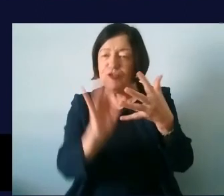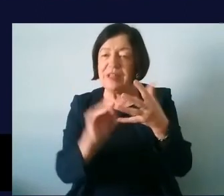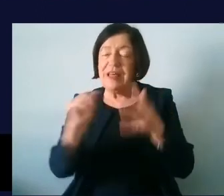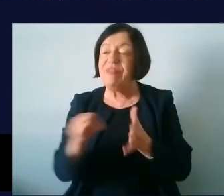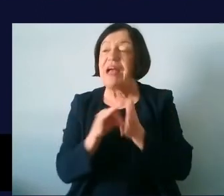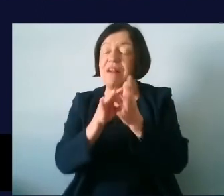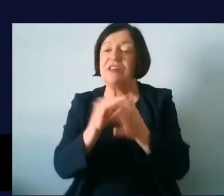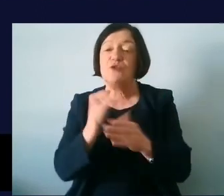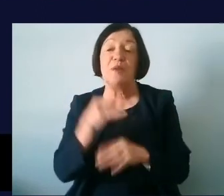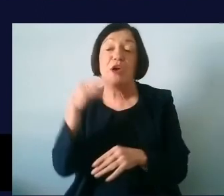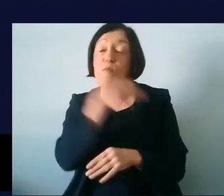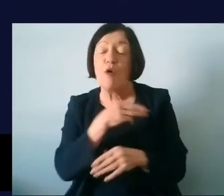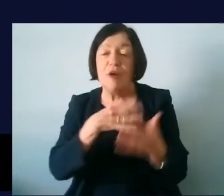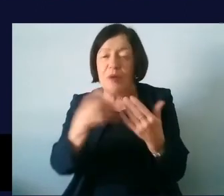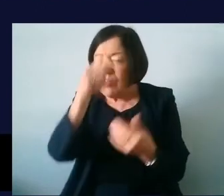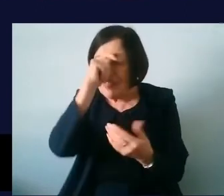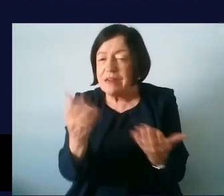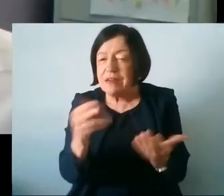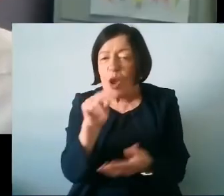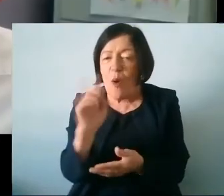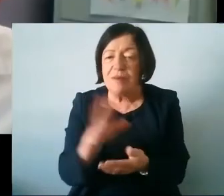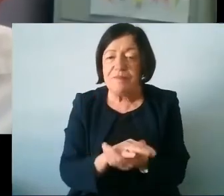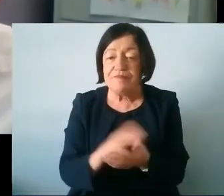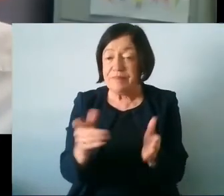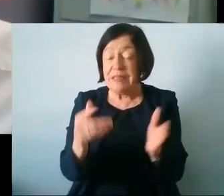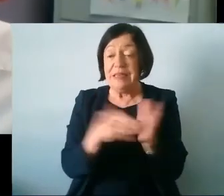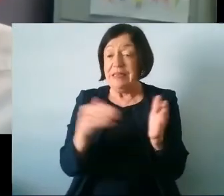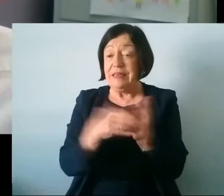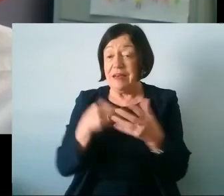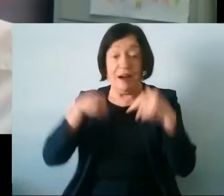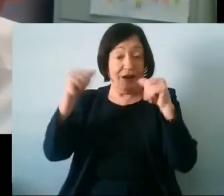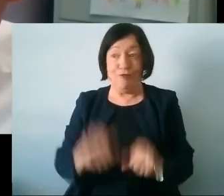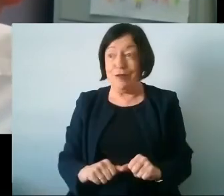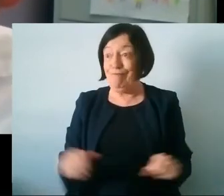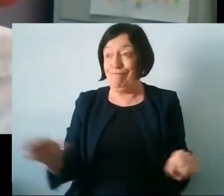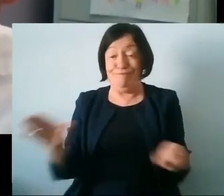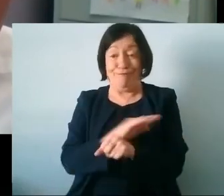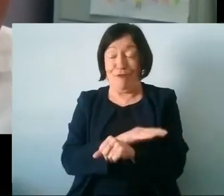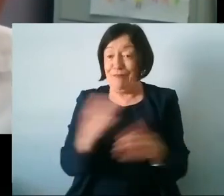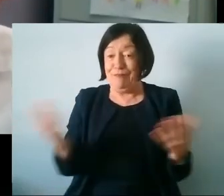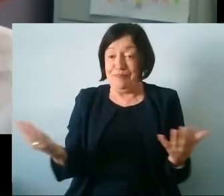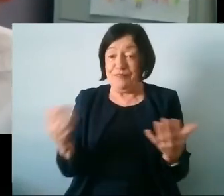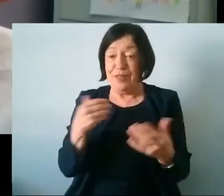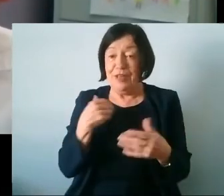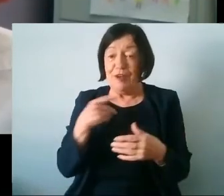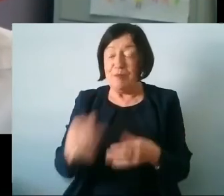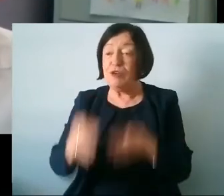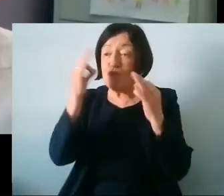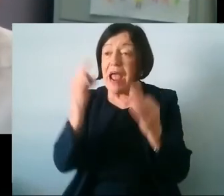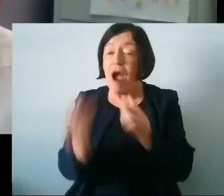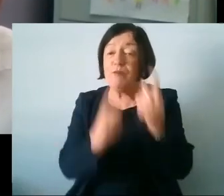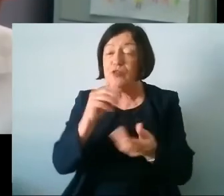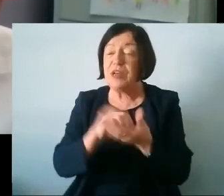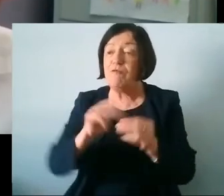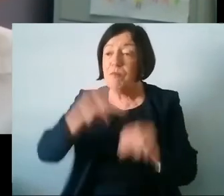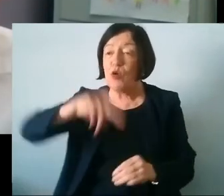be really important what do you think about that no yeah I couldn't agree more with that and I think it is it would be a tremendous opportunity to have more